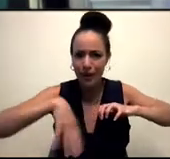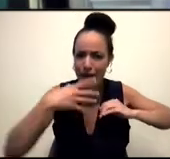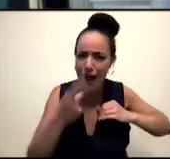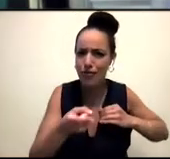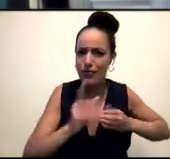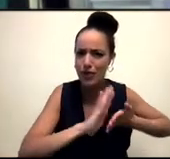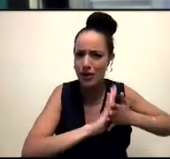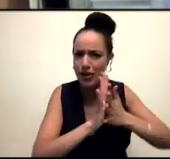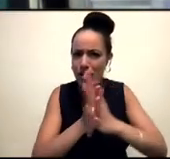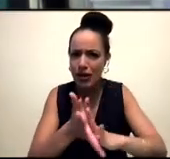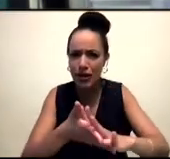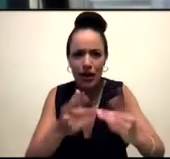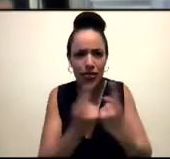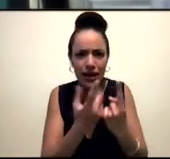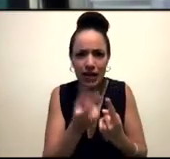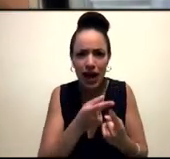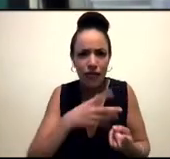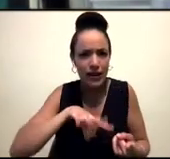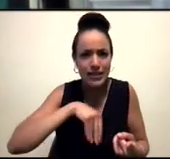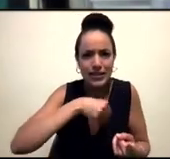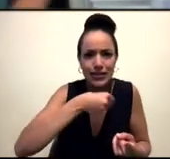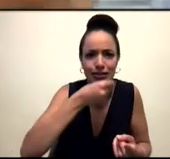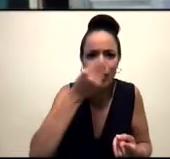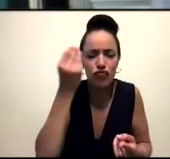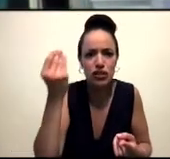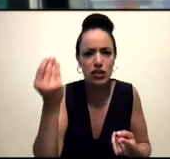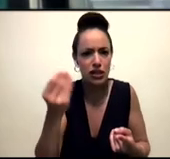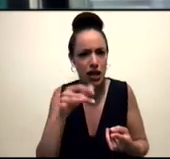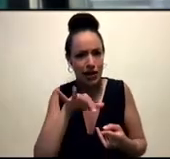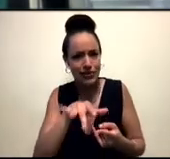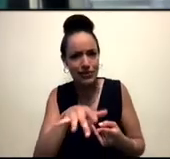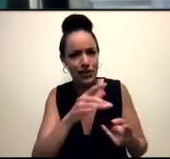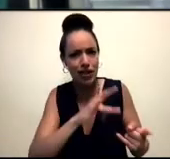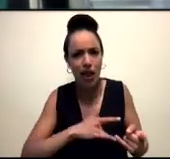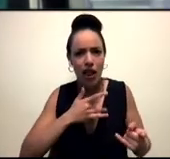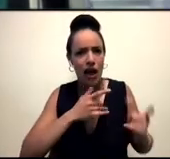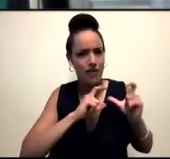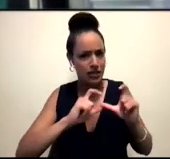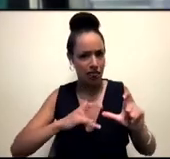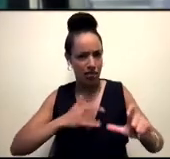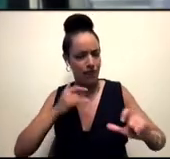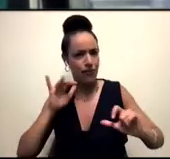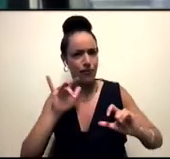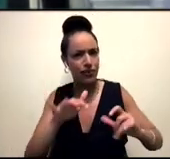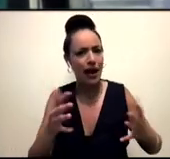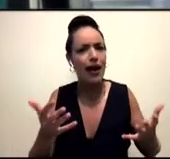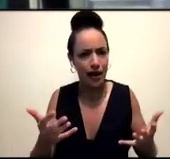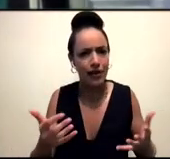are spirits, there are wounds that then exist and are alive and live there, right? And I think